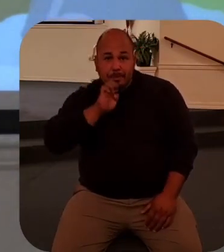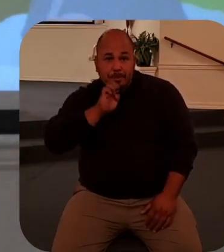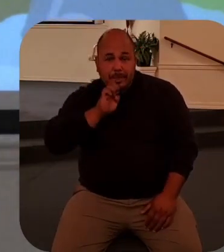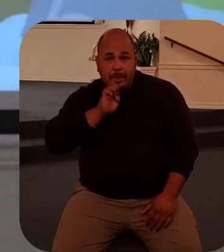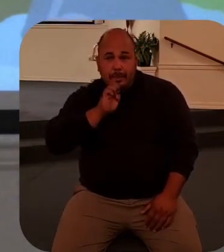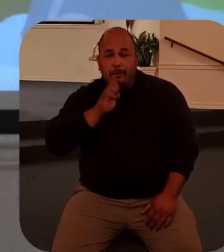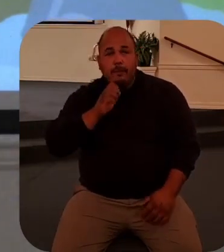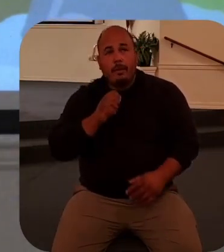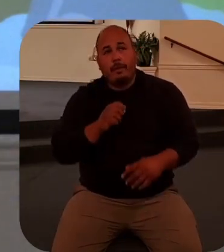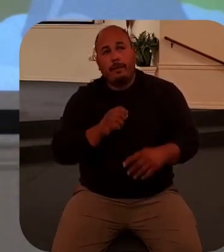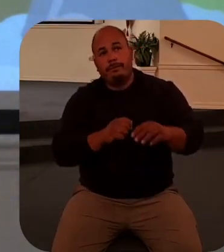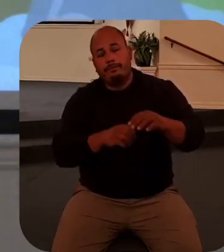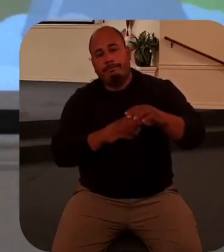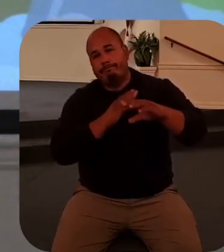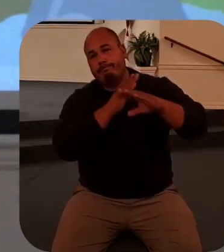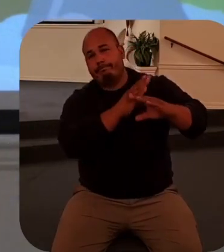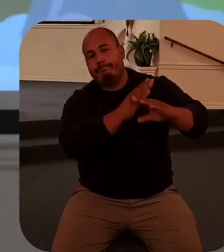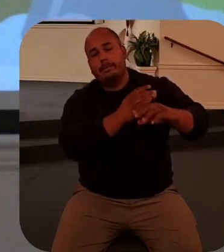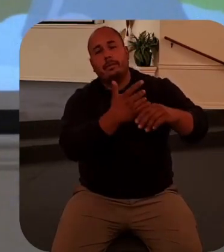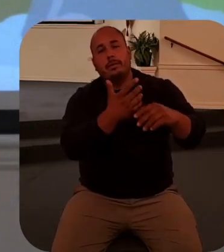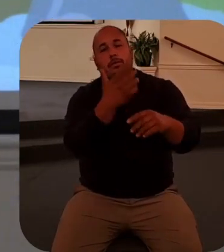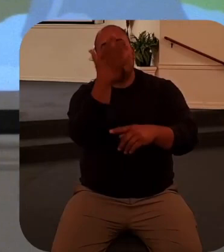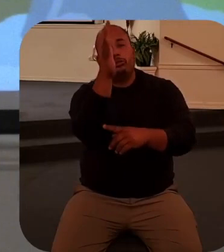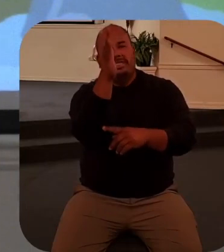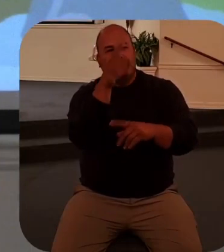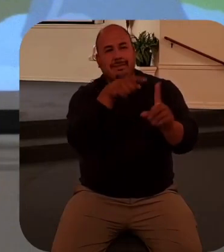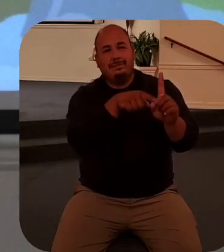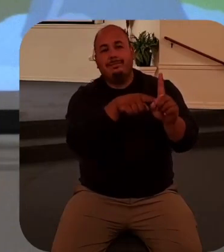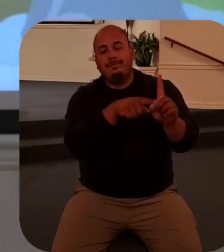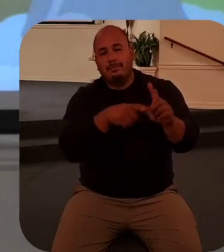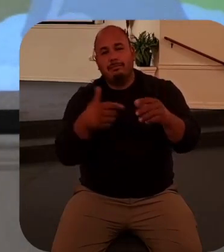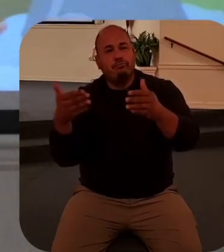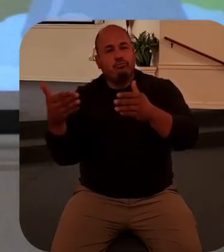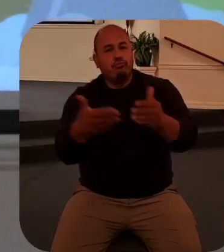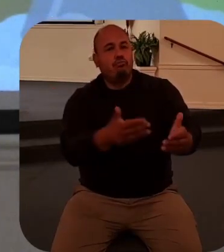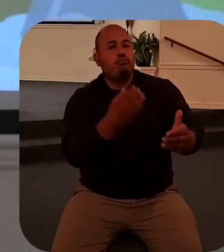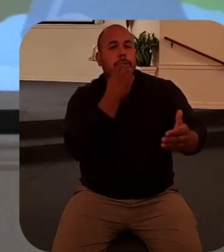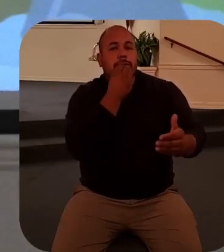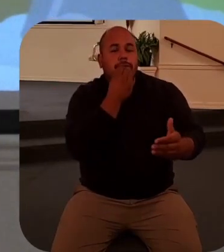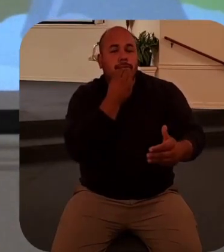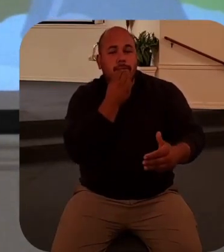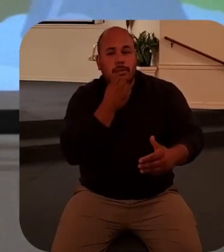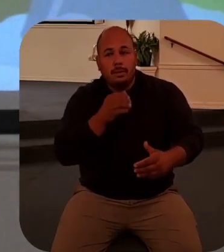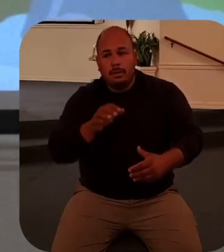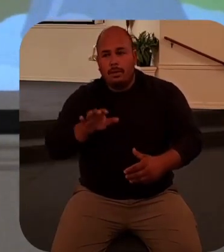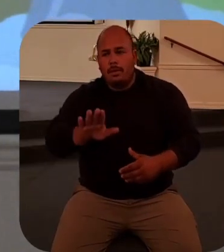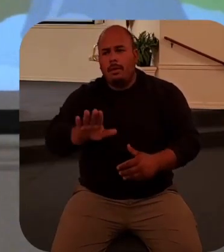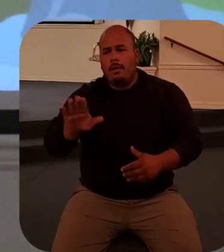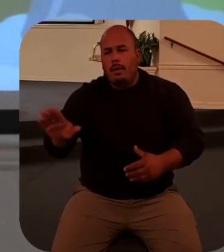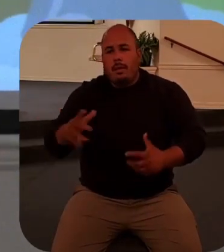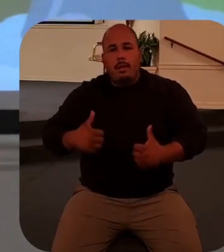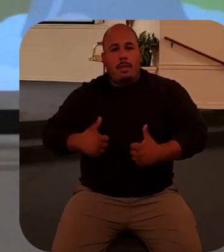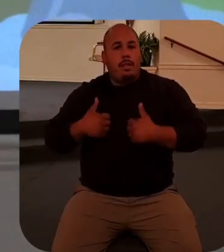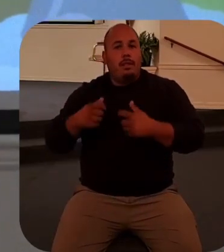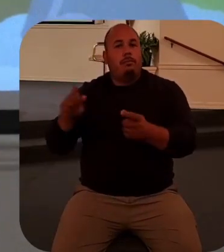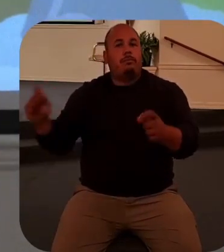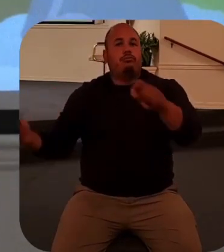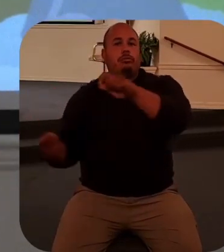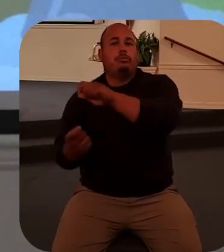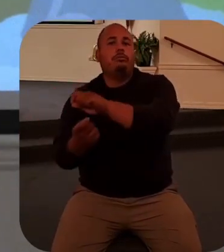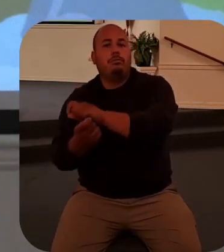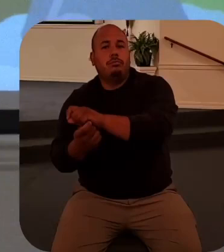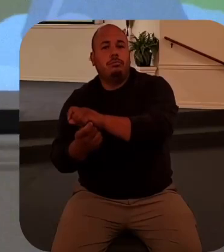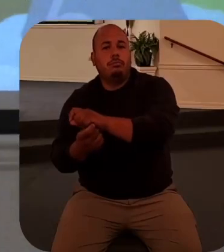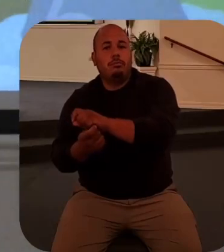forbidden fruit of that tree and it changed them and now they stood